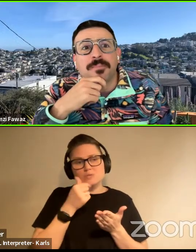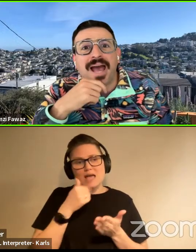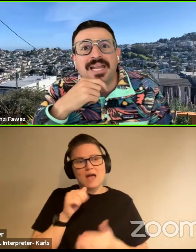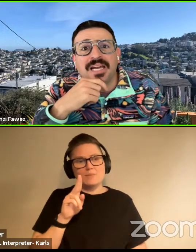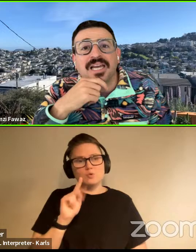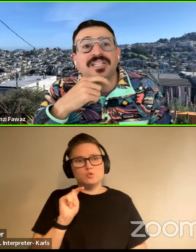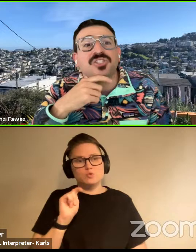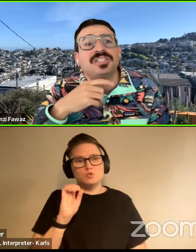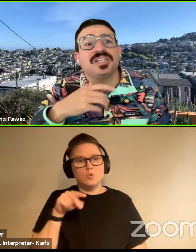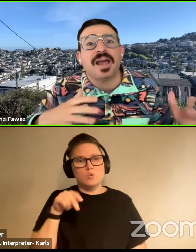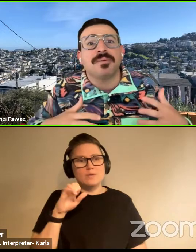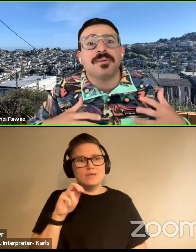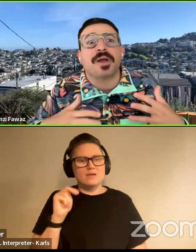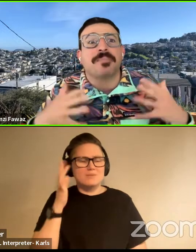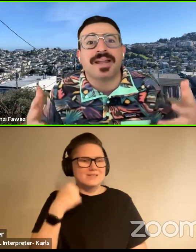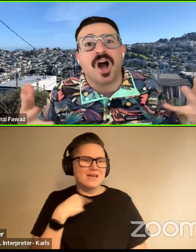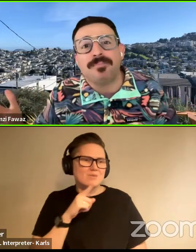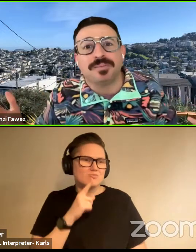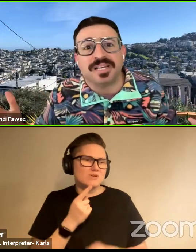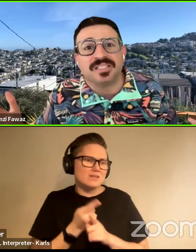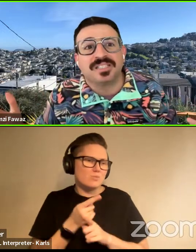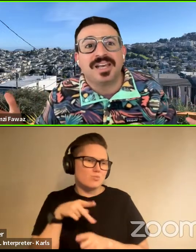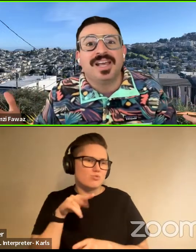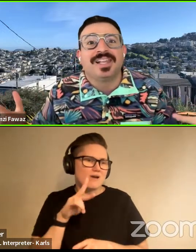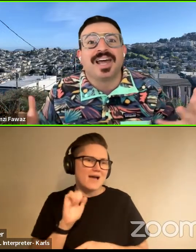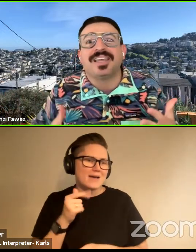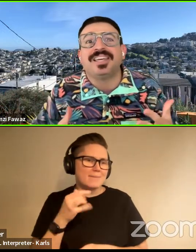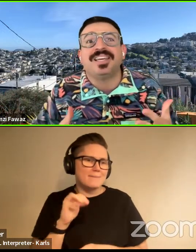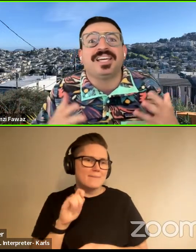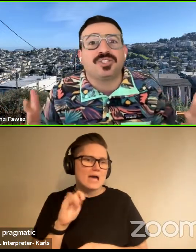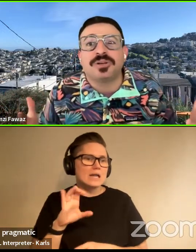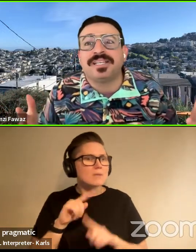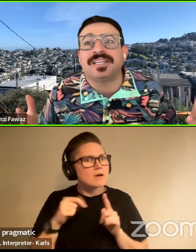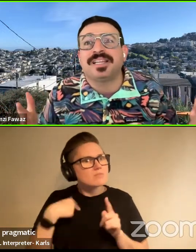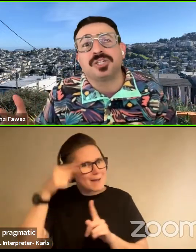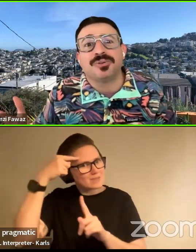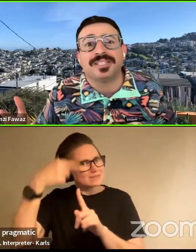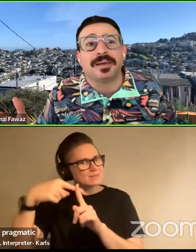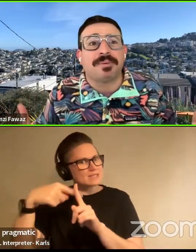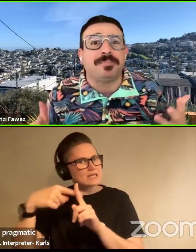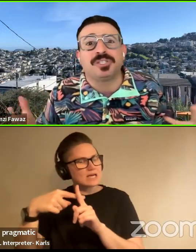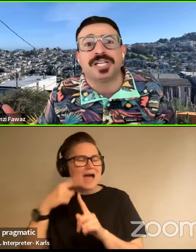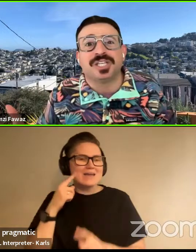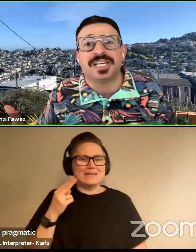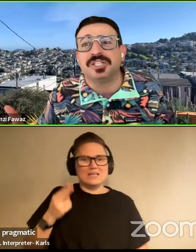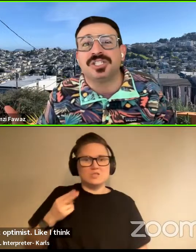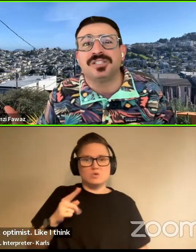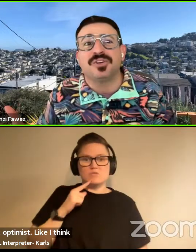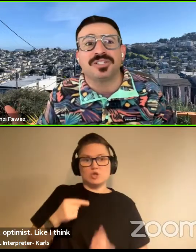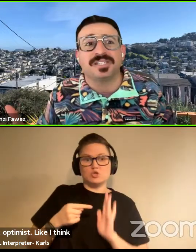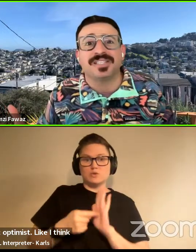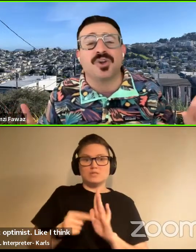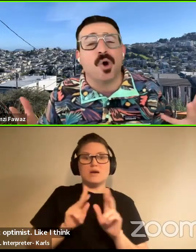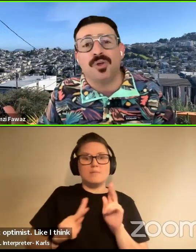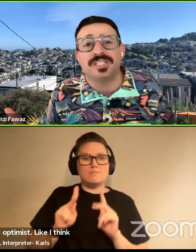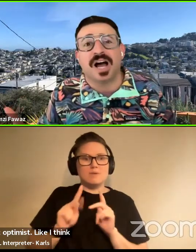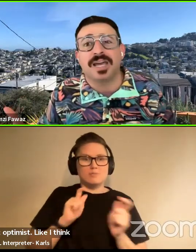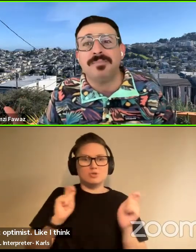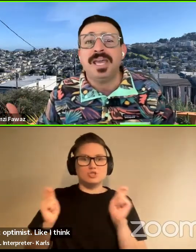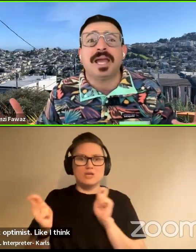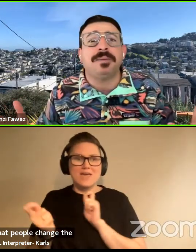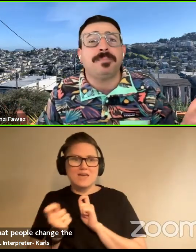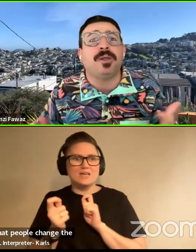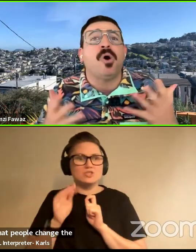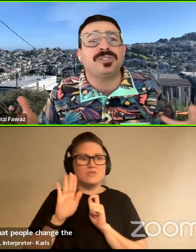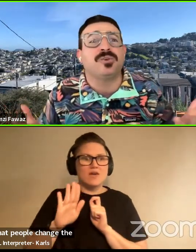actually very pragmatic. It's just that I'm a pragmatic optimist. Like I think history basically shows us that people change the conditions of their existence all